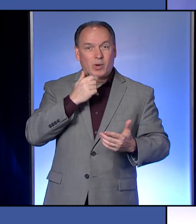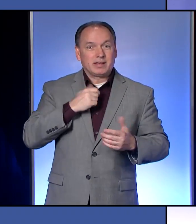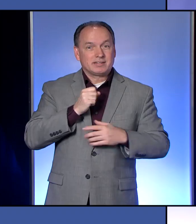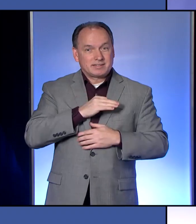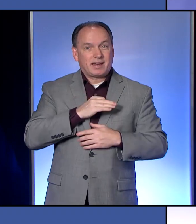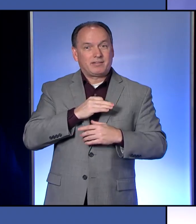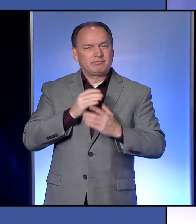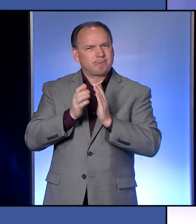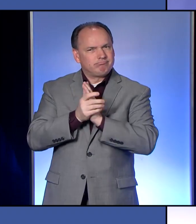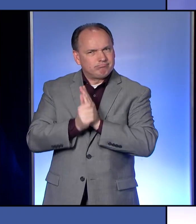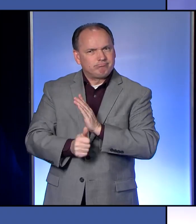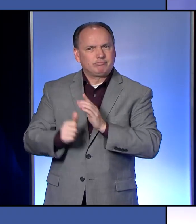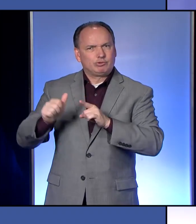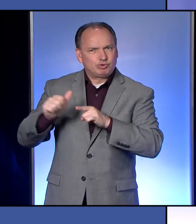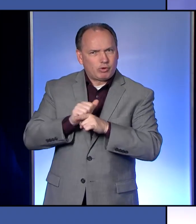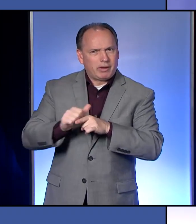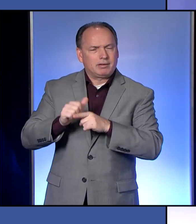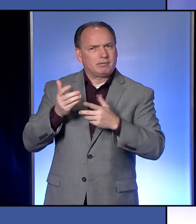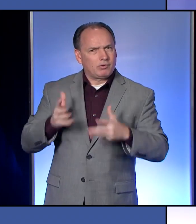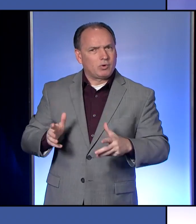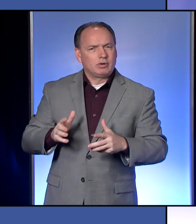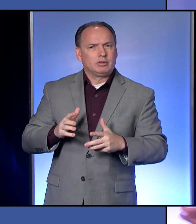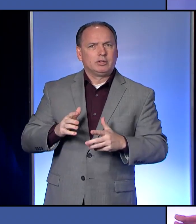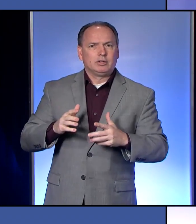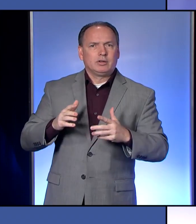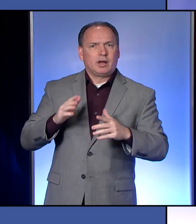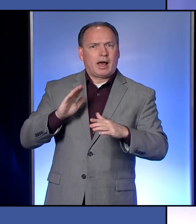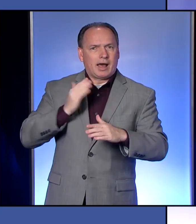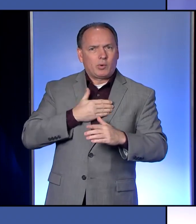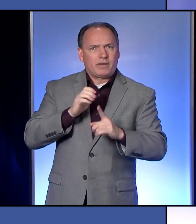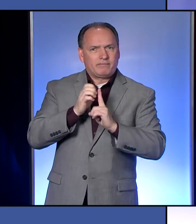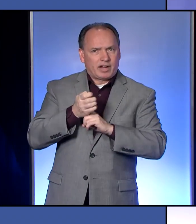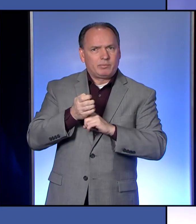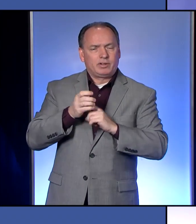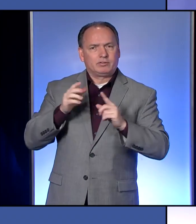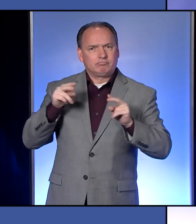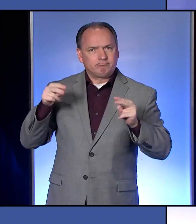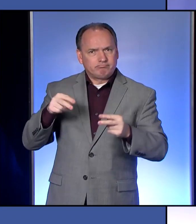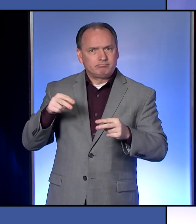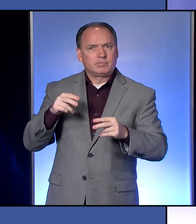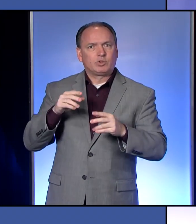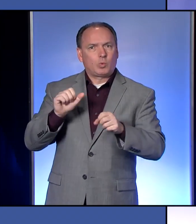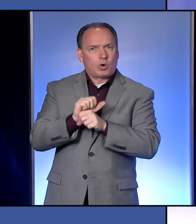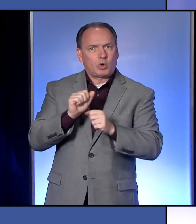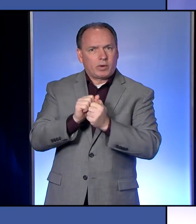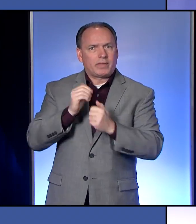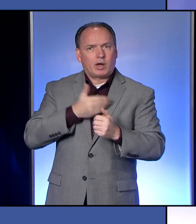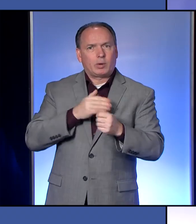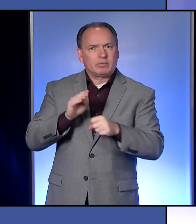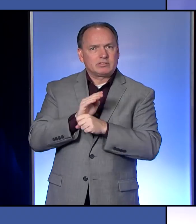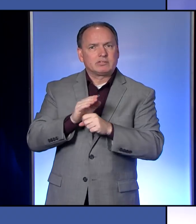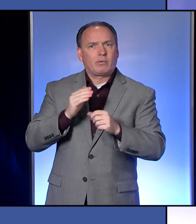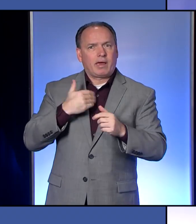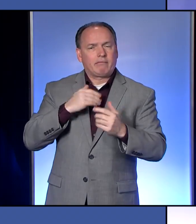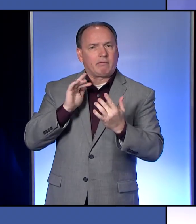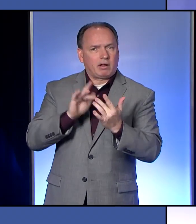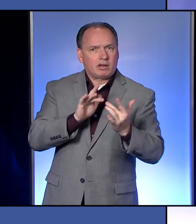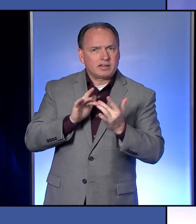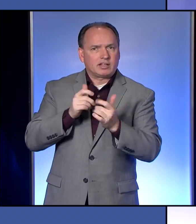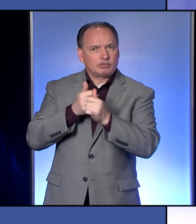that is very trained in our, on our environmental side to work with our businesses. We've got the contact